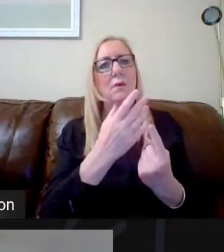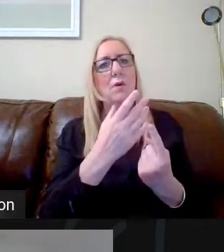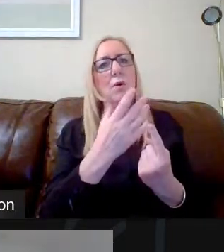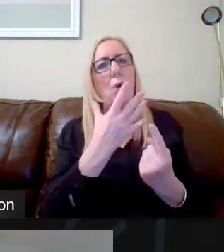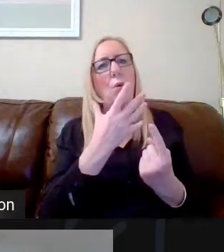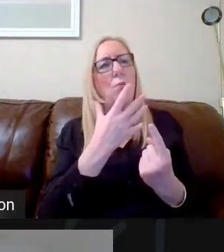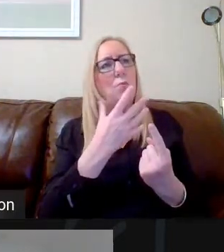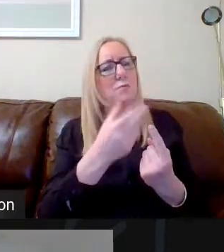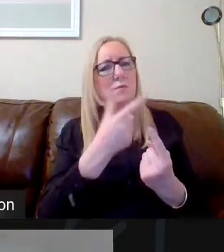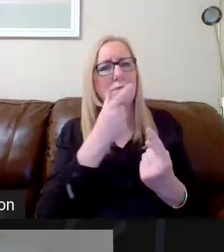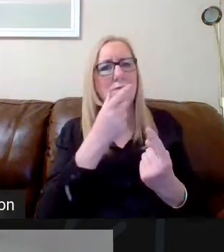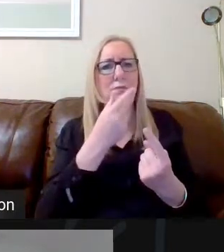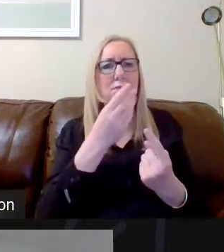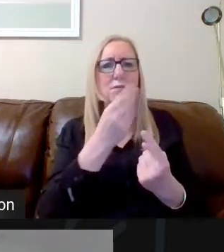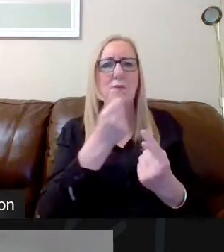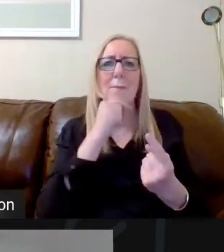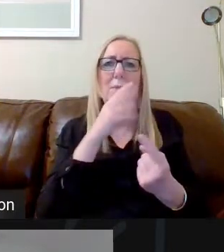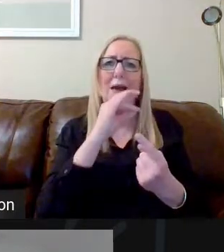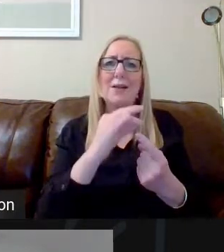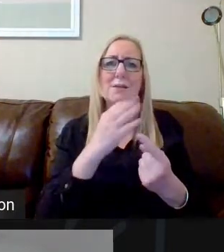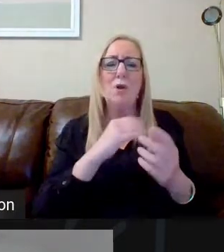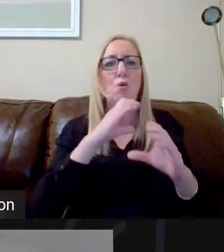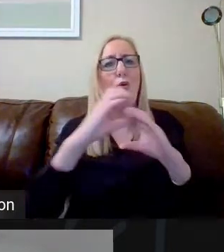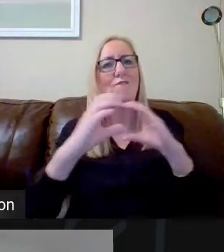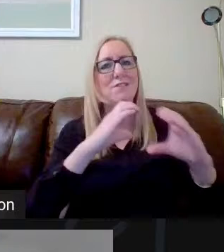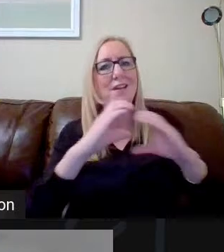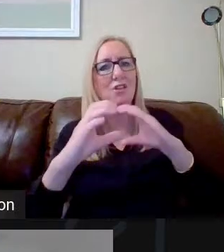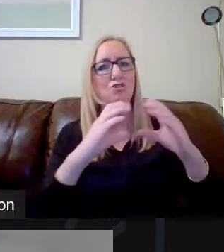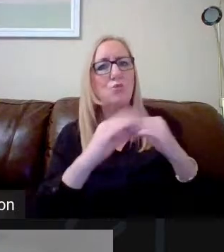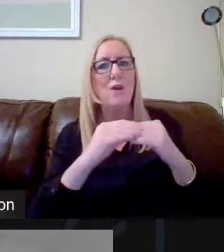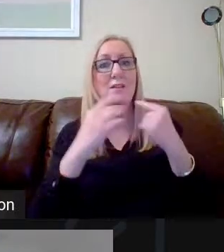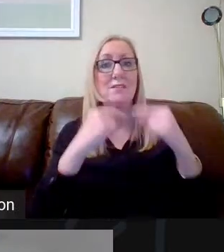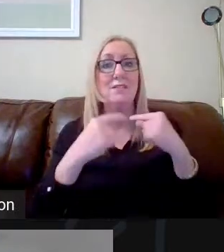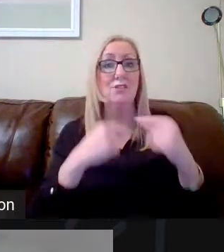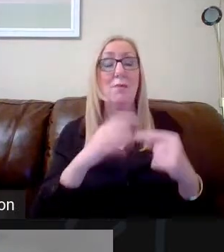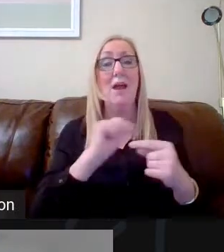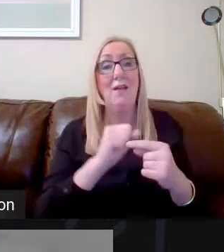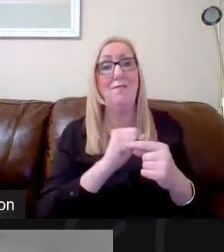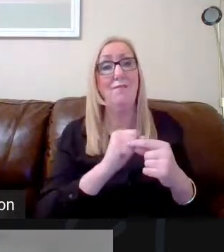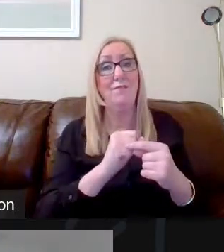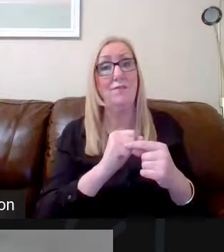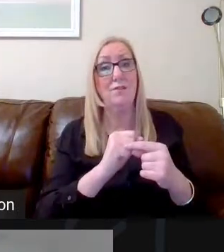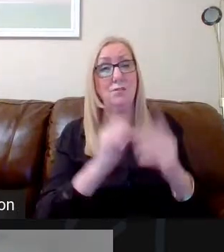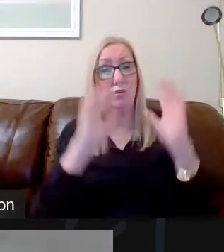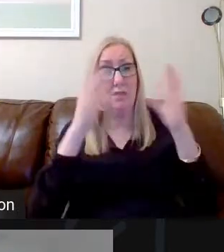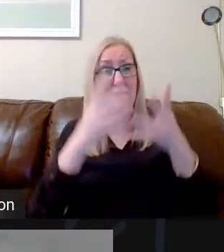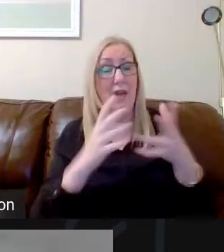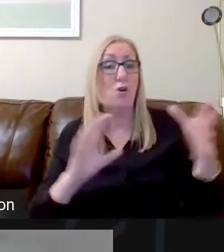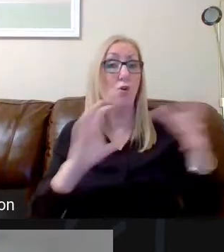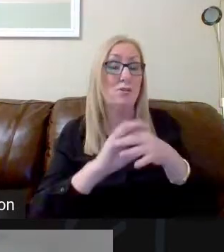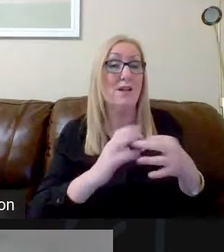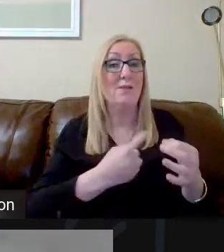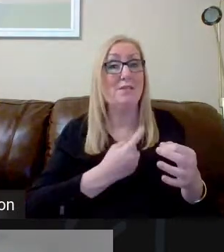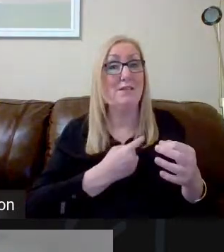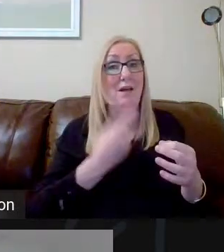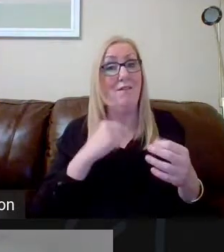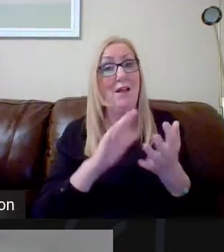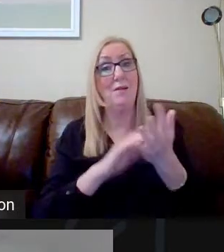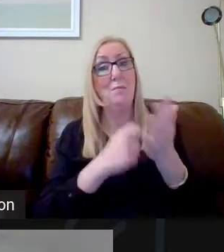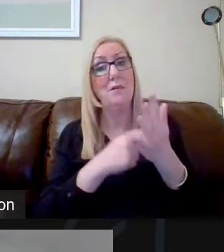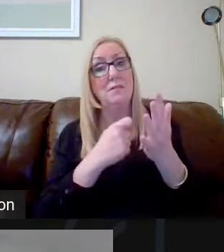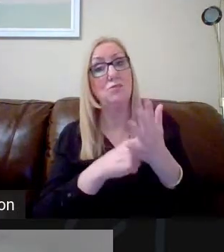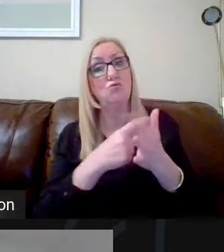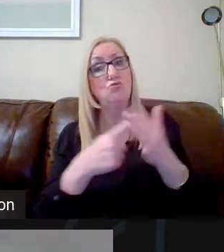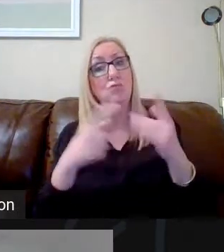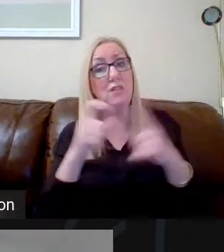teachers. That's not always going to be possible, but if there is a particular concern, get in contact with myself or Mr Reid, and we'll see what we can work out.